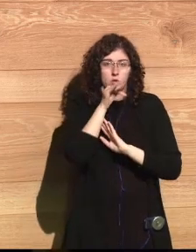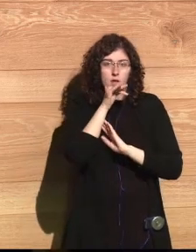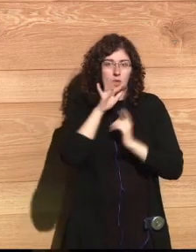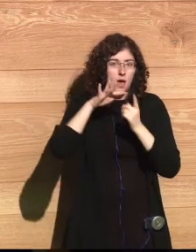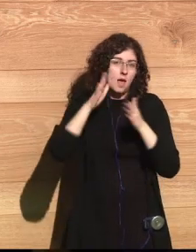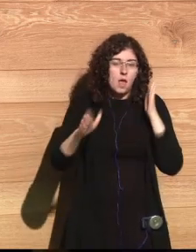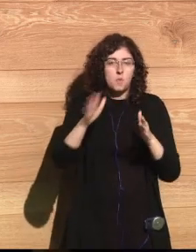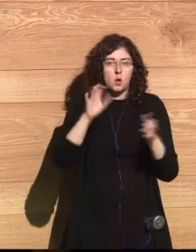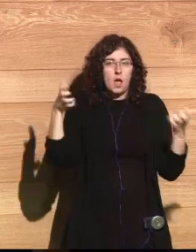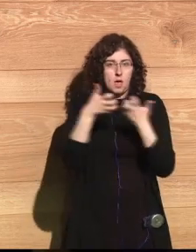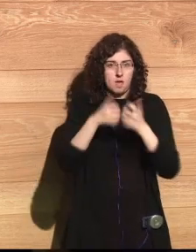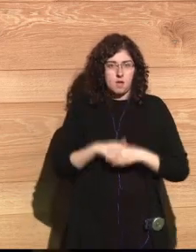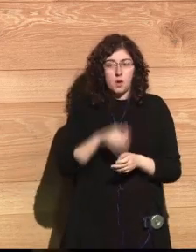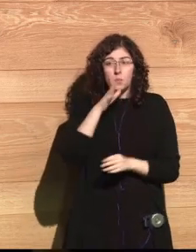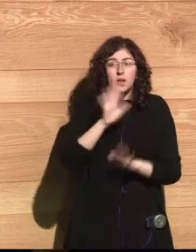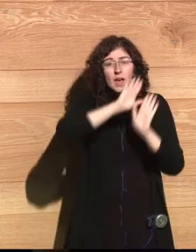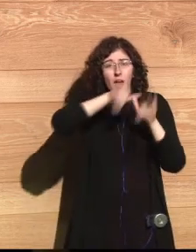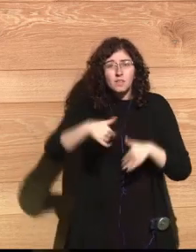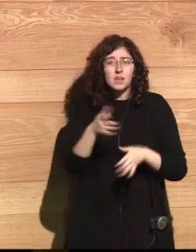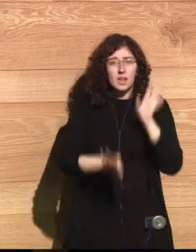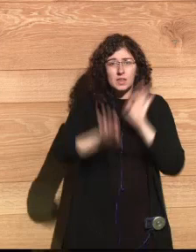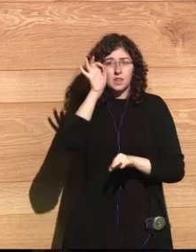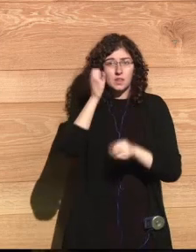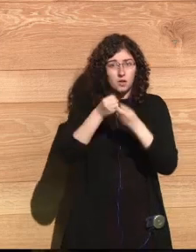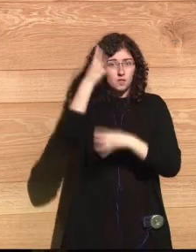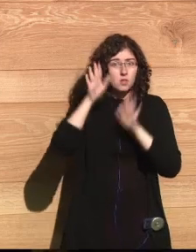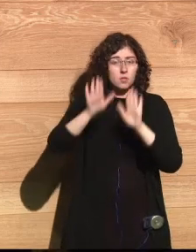did you decide to keep it there? Thank you very much.